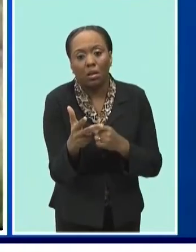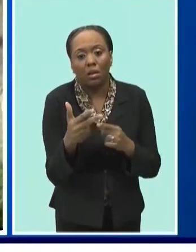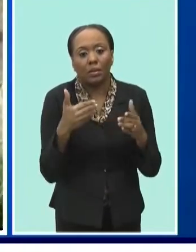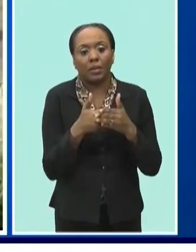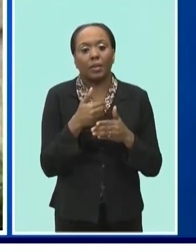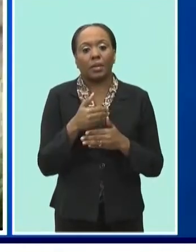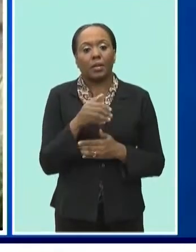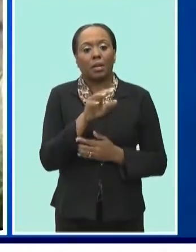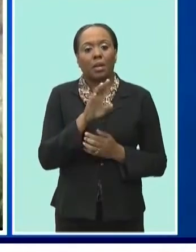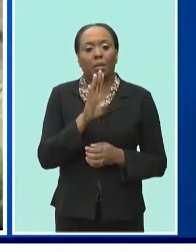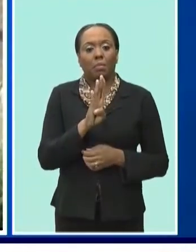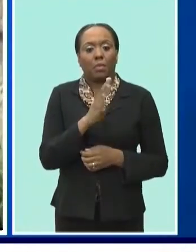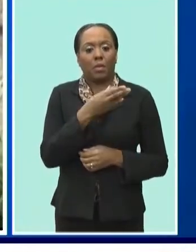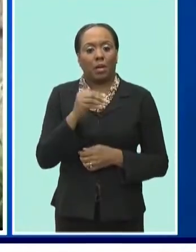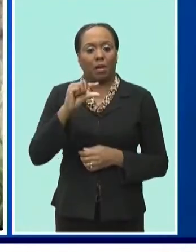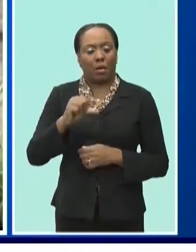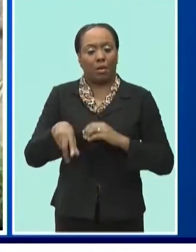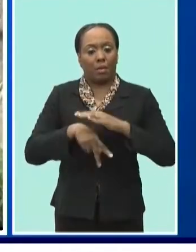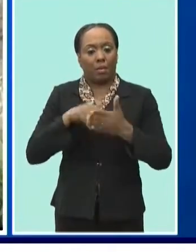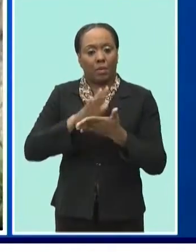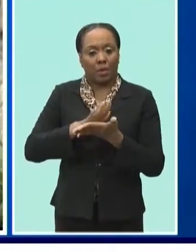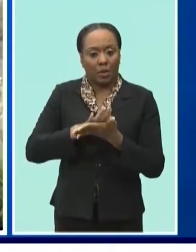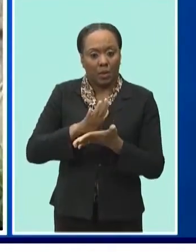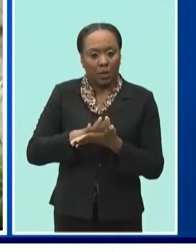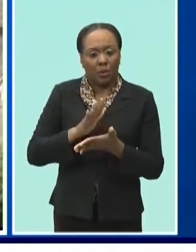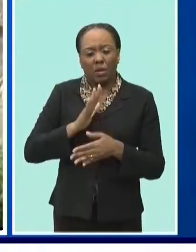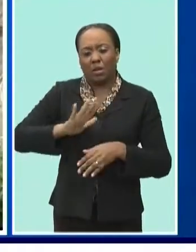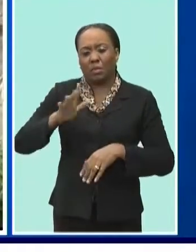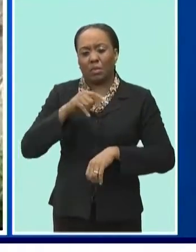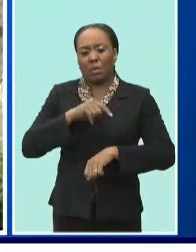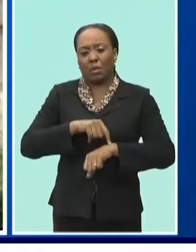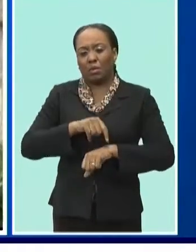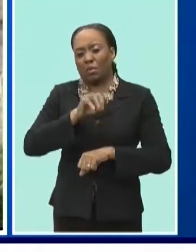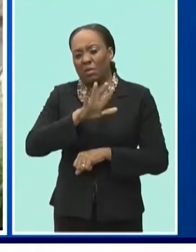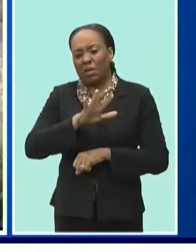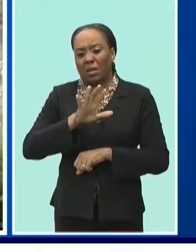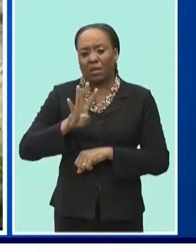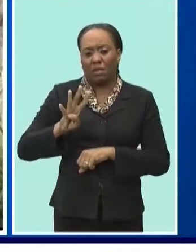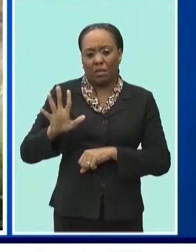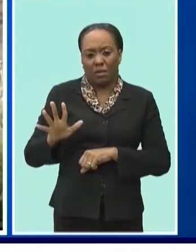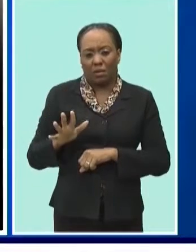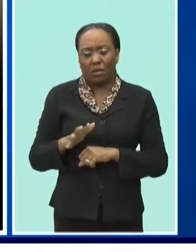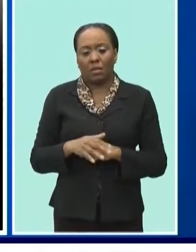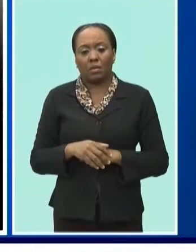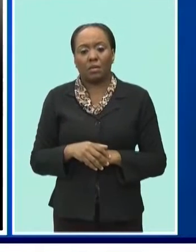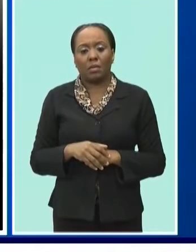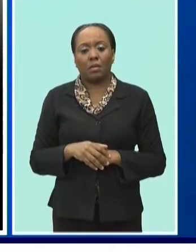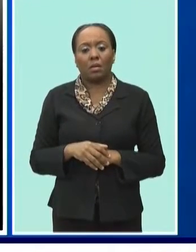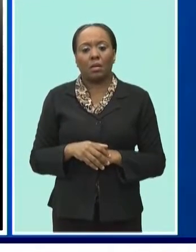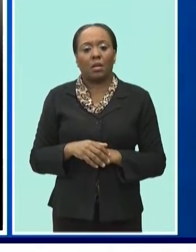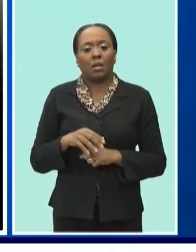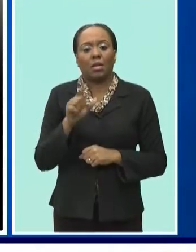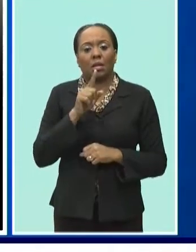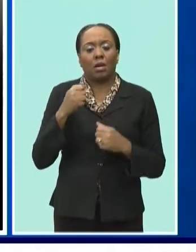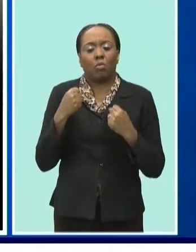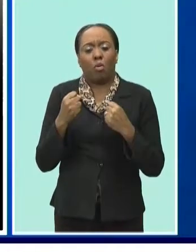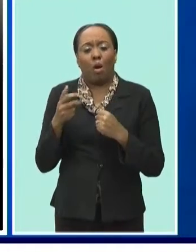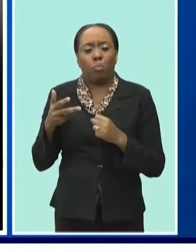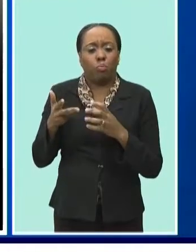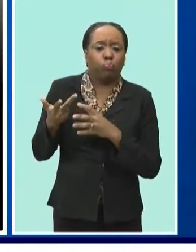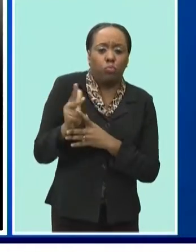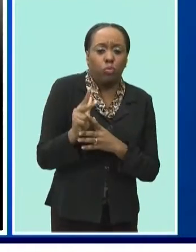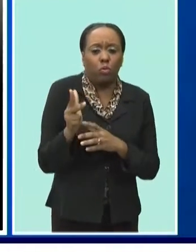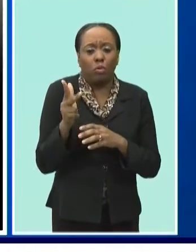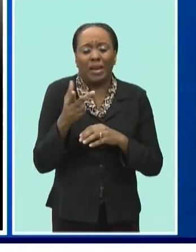the Blackman and Gullop Primary School and the District B Police Station about a quarter to six. The ZR broke through a side barrier and ended